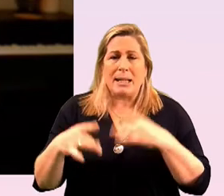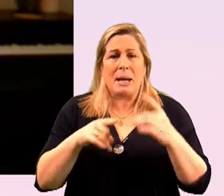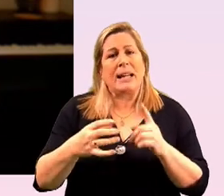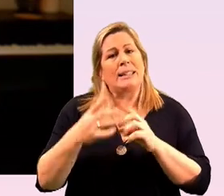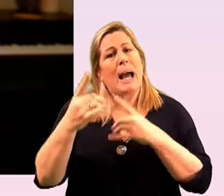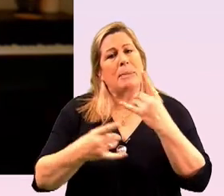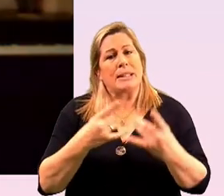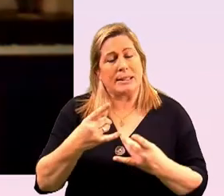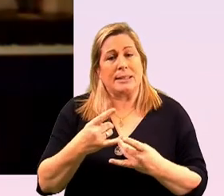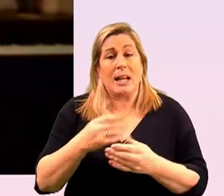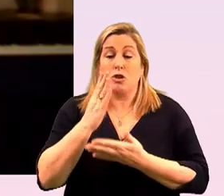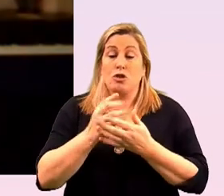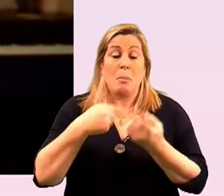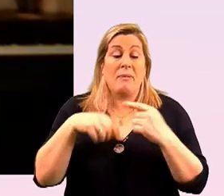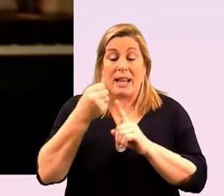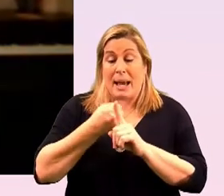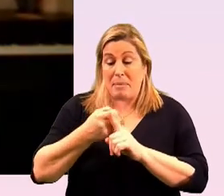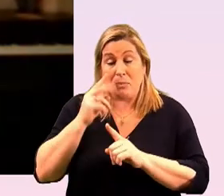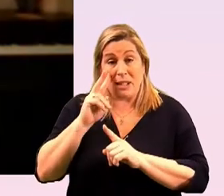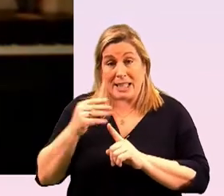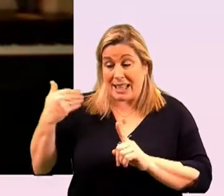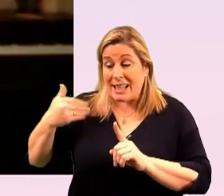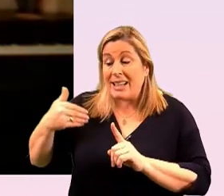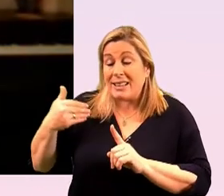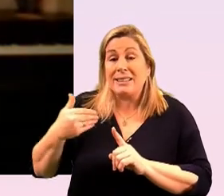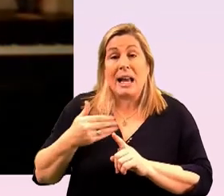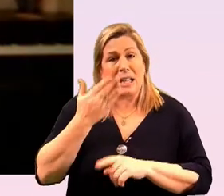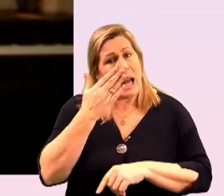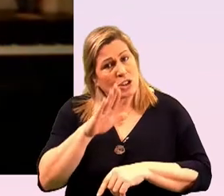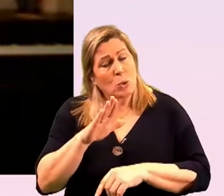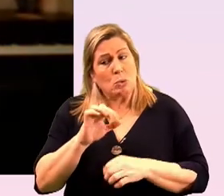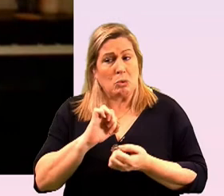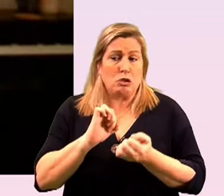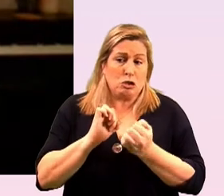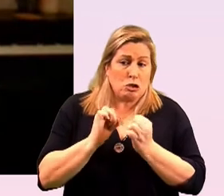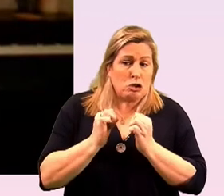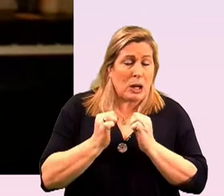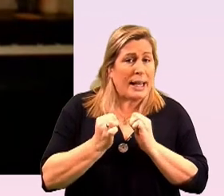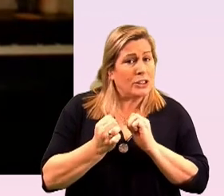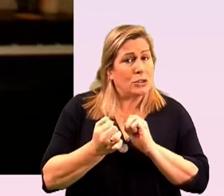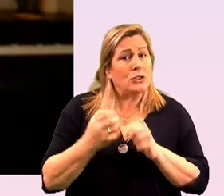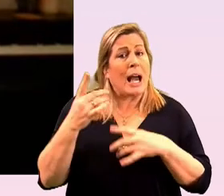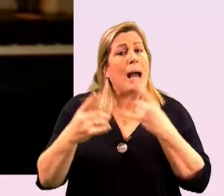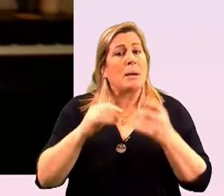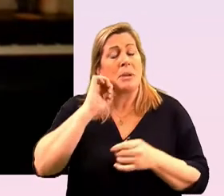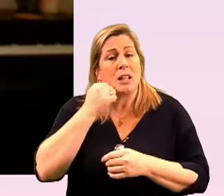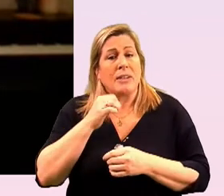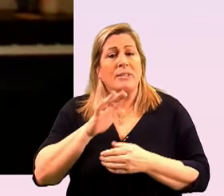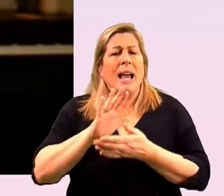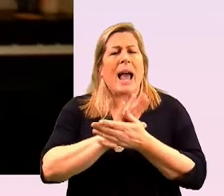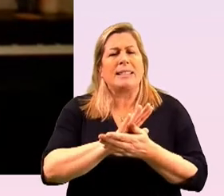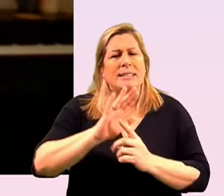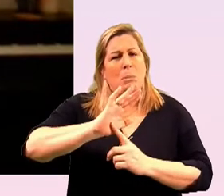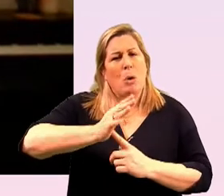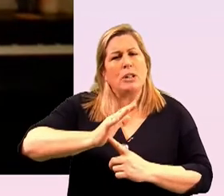know when some of the the campaigns we've seen and the attitudinal change we're seeing in society is coming about from the anti-bullying campaigns and the